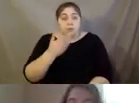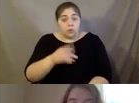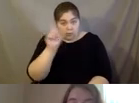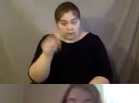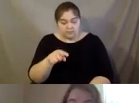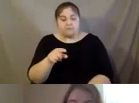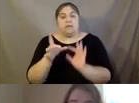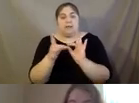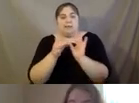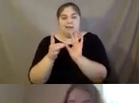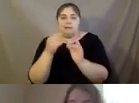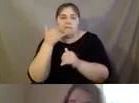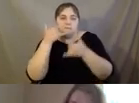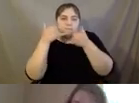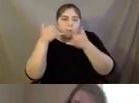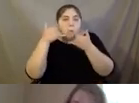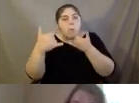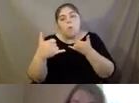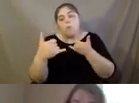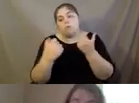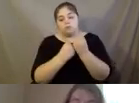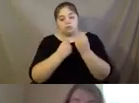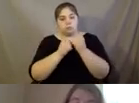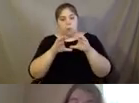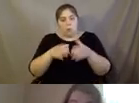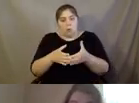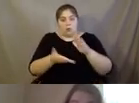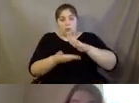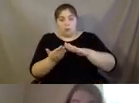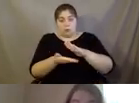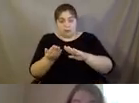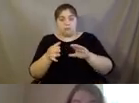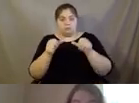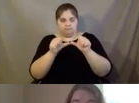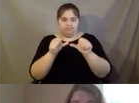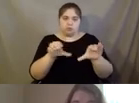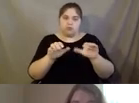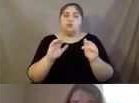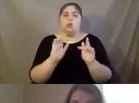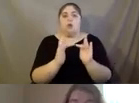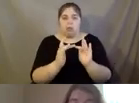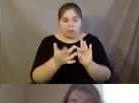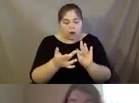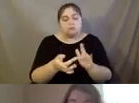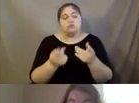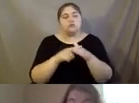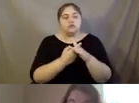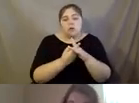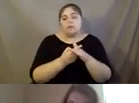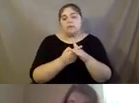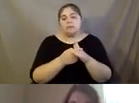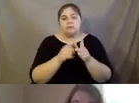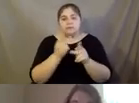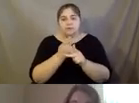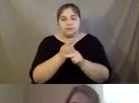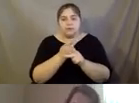over the phone, uh, the support group that we run was done virtually. Um, and we are starting to explore meeting with six